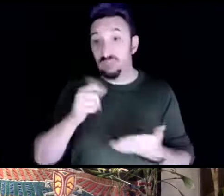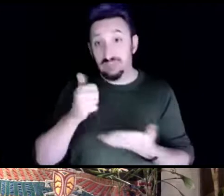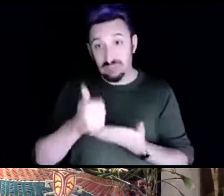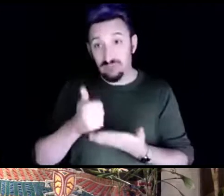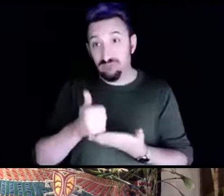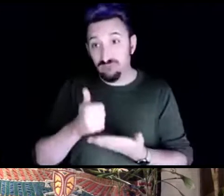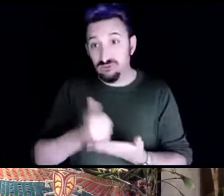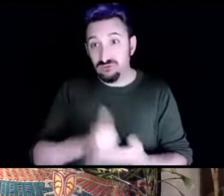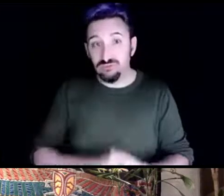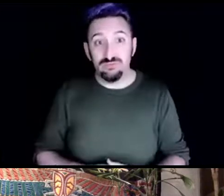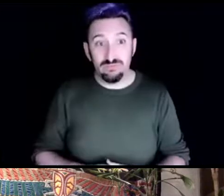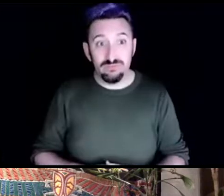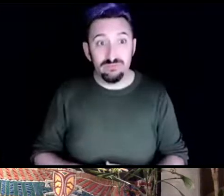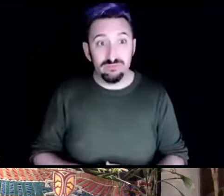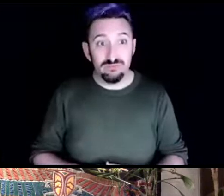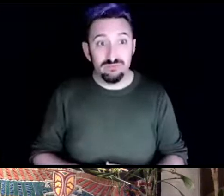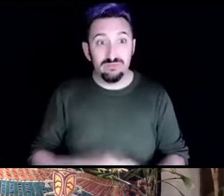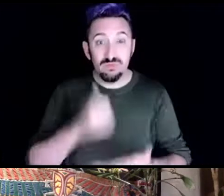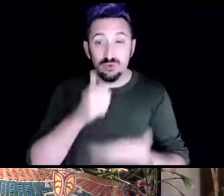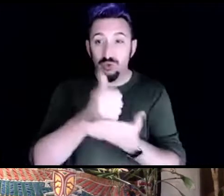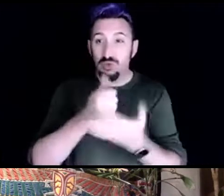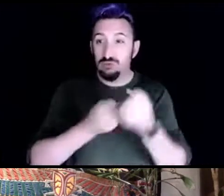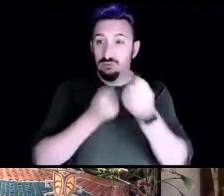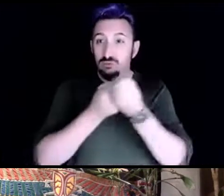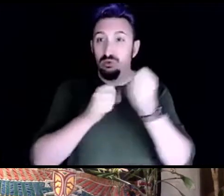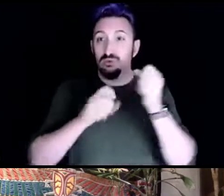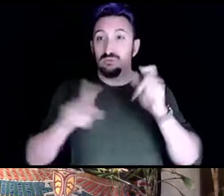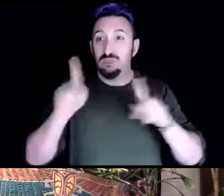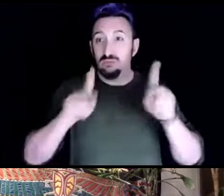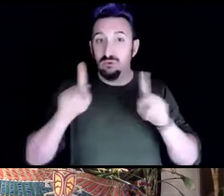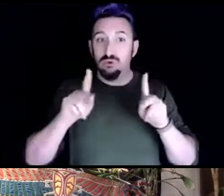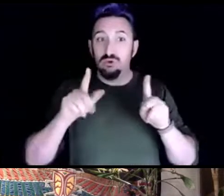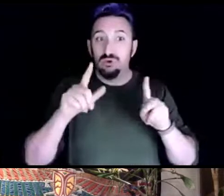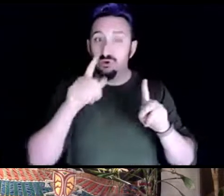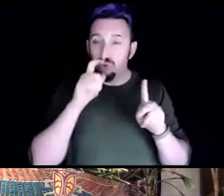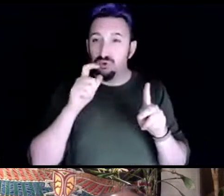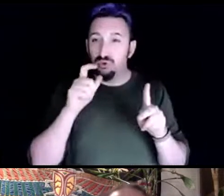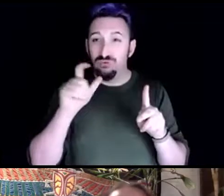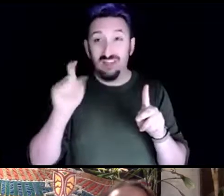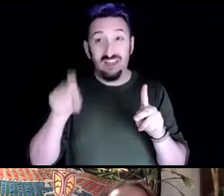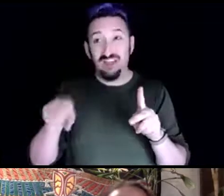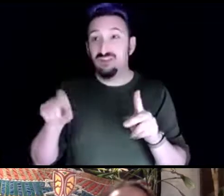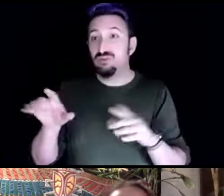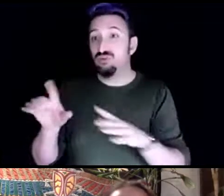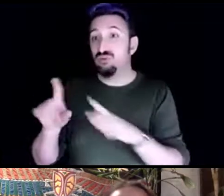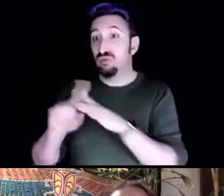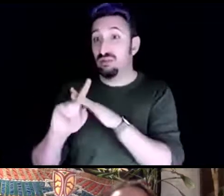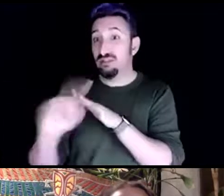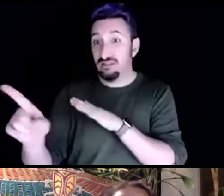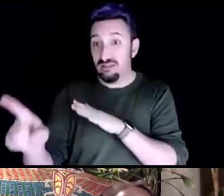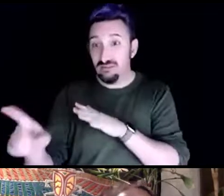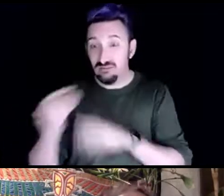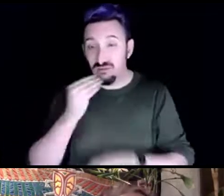help support people who have had to leave their homes and are really fleeing for their lives